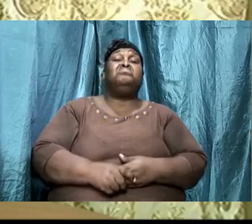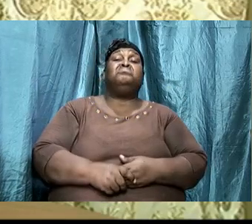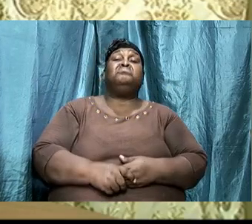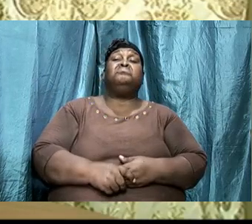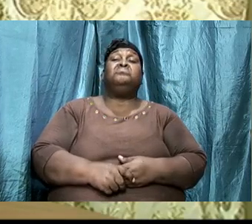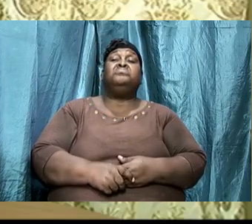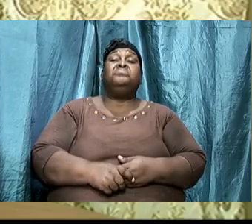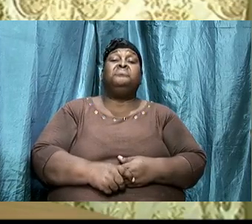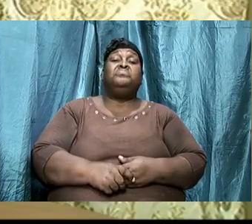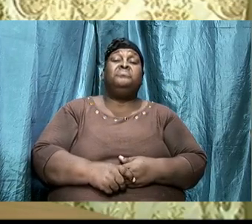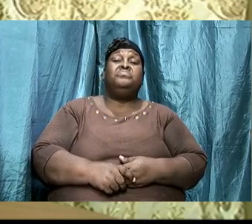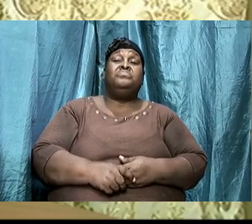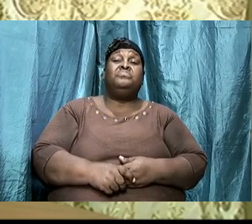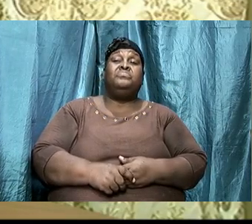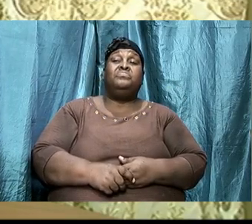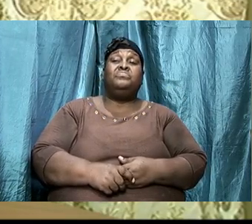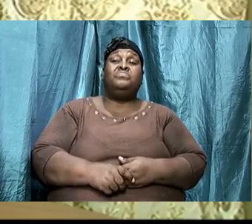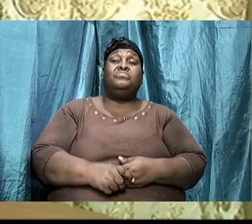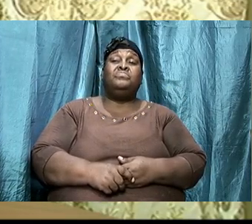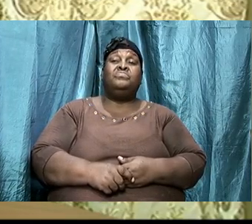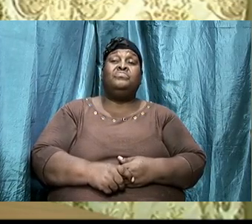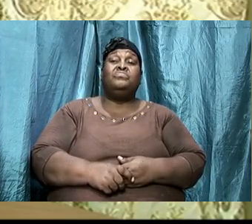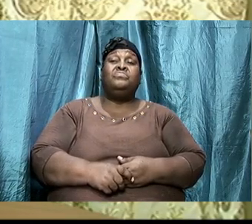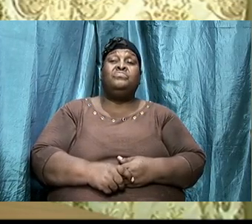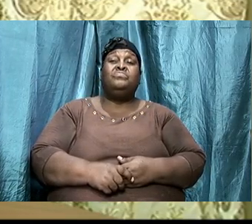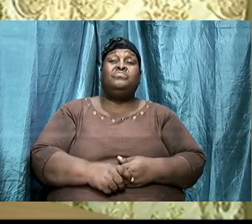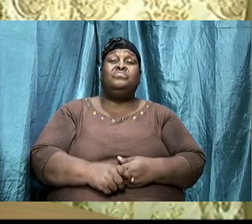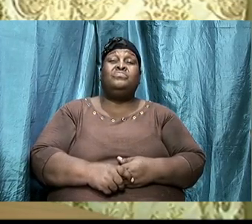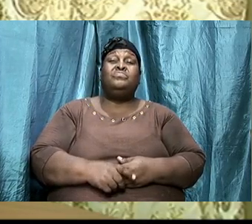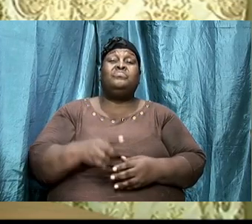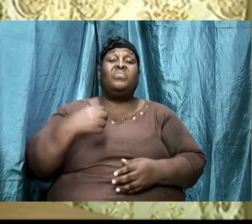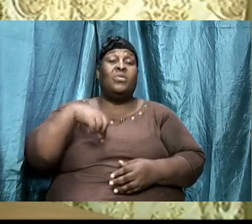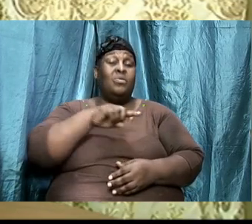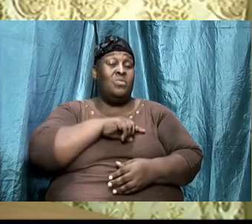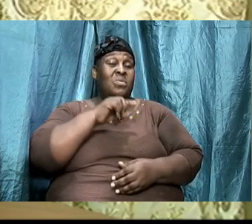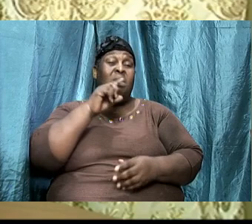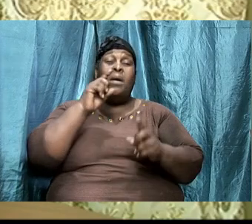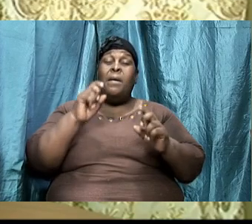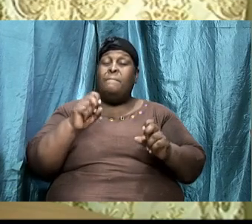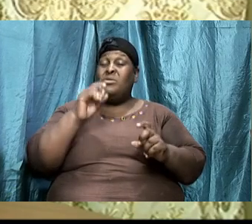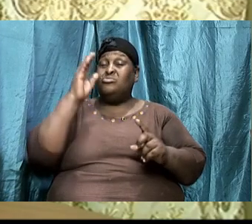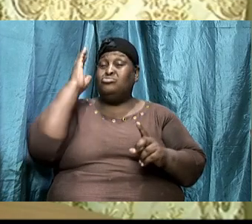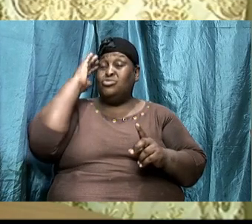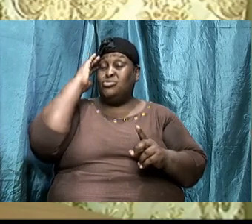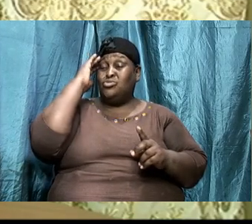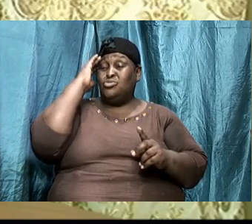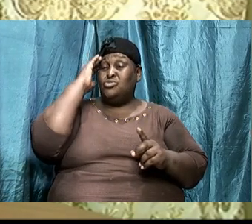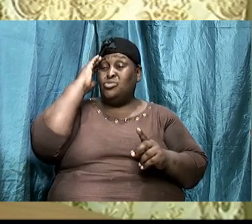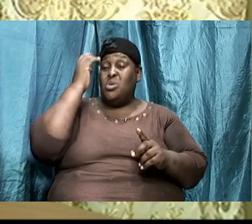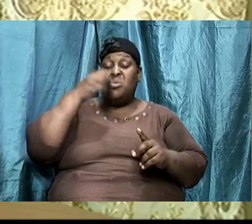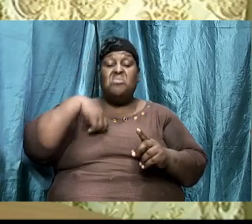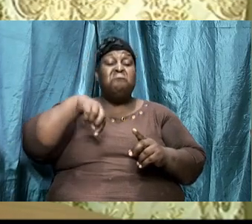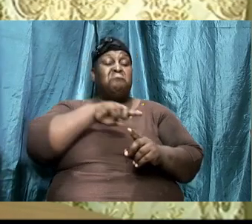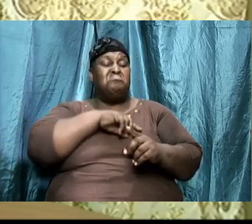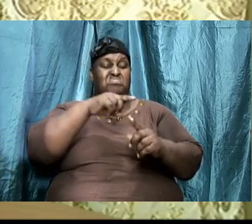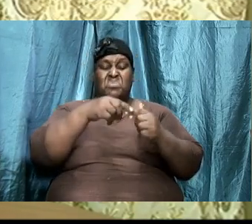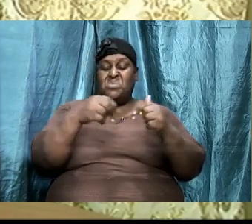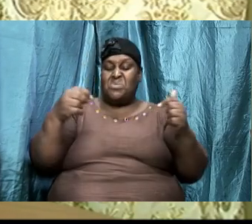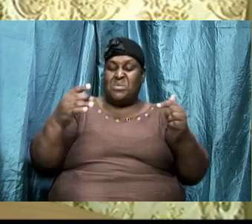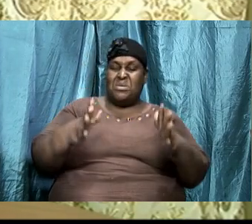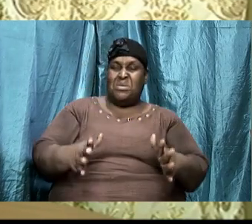overview of, you know. And, so, we are to know also. So, point two, we have to know our enemy